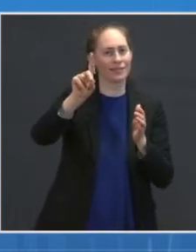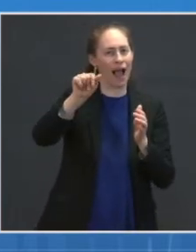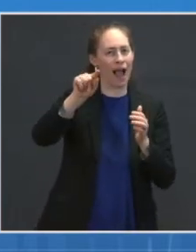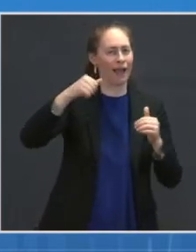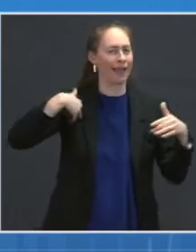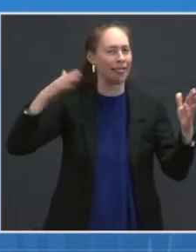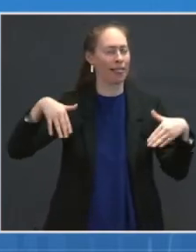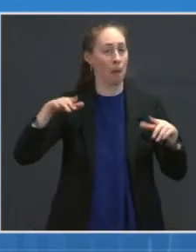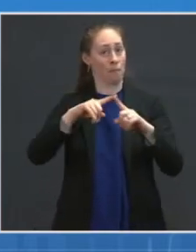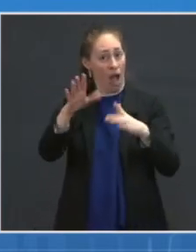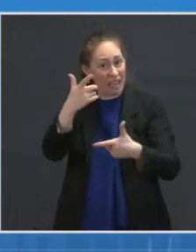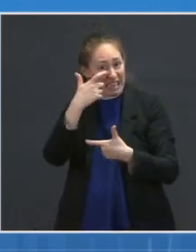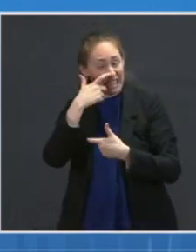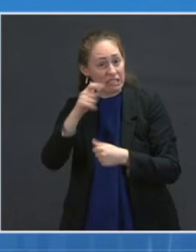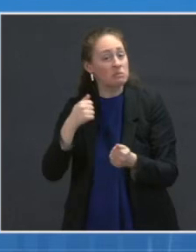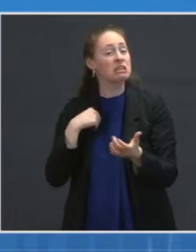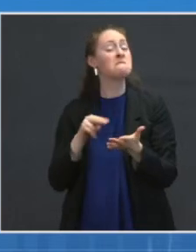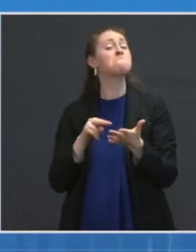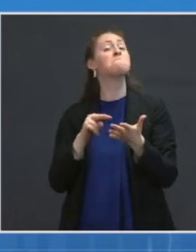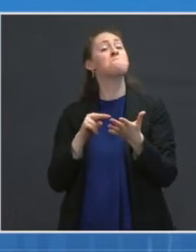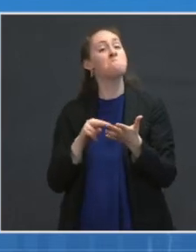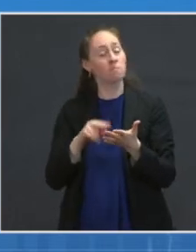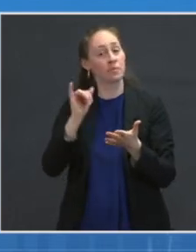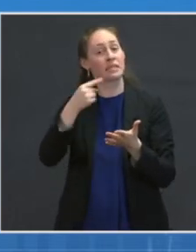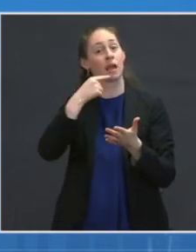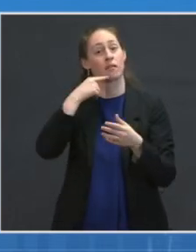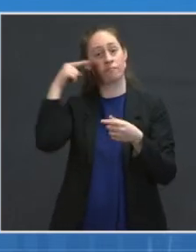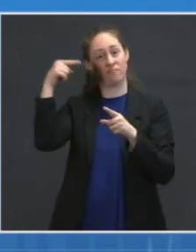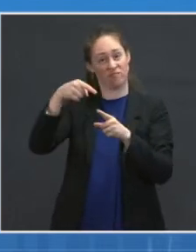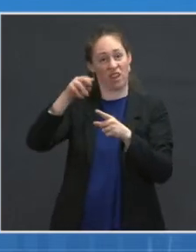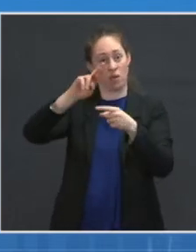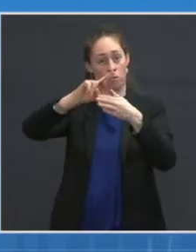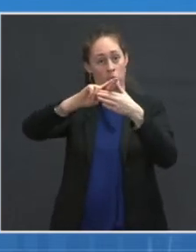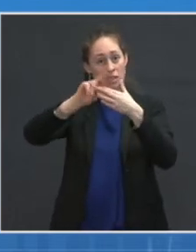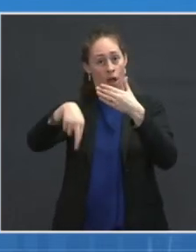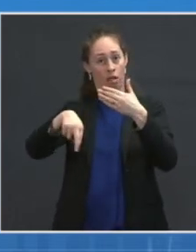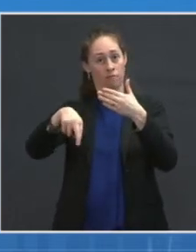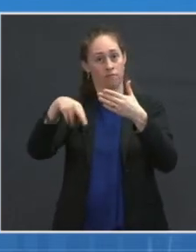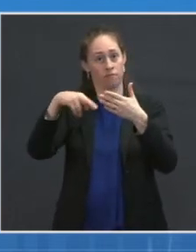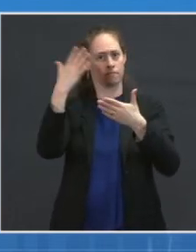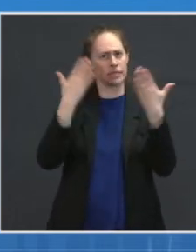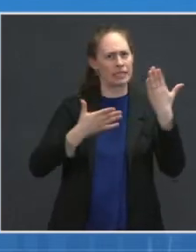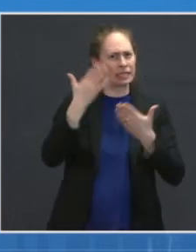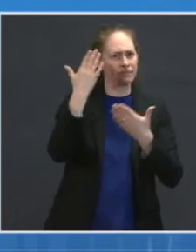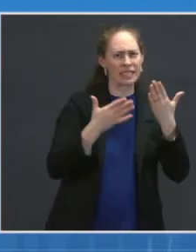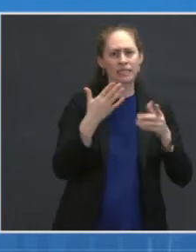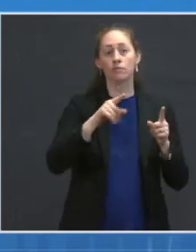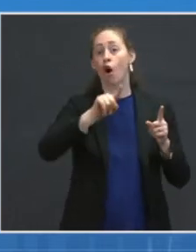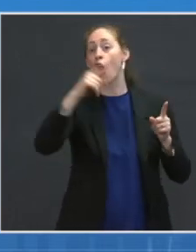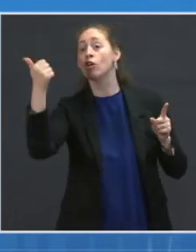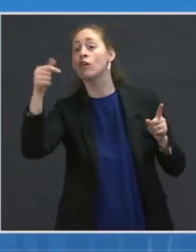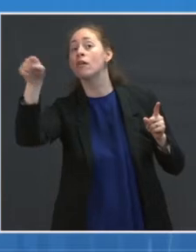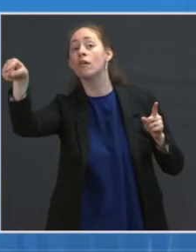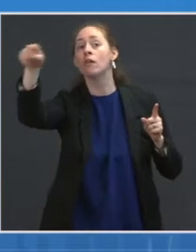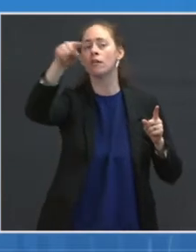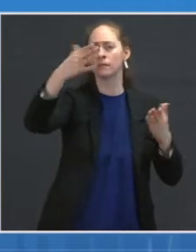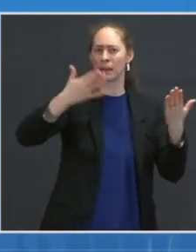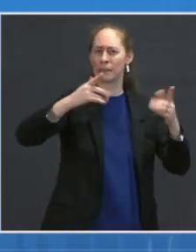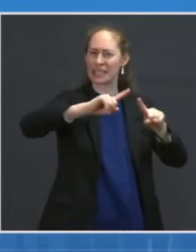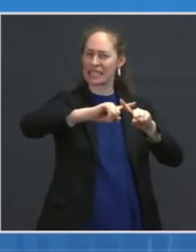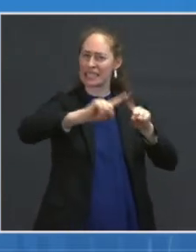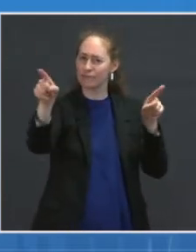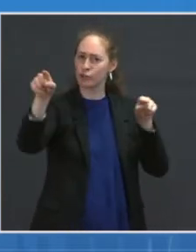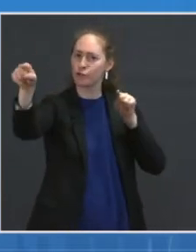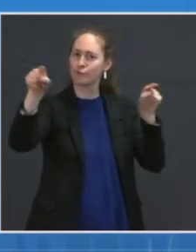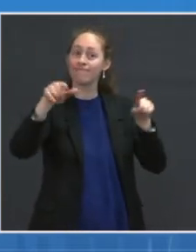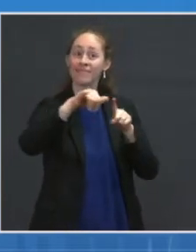might differ from others, getting to the point that Andy made. There are many studies. The results might differ from others because the